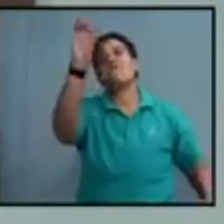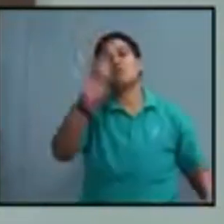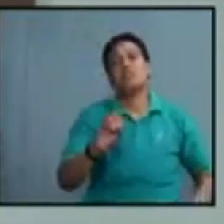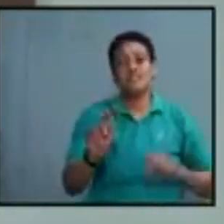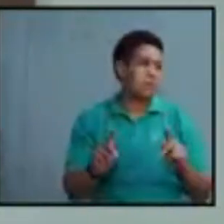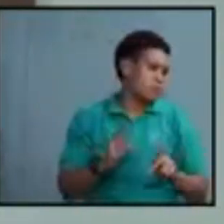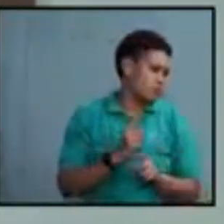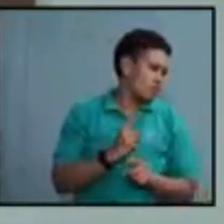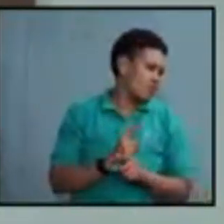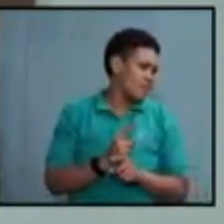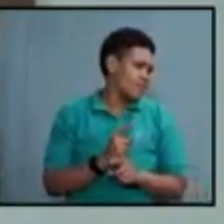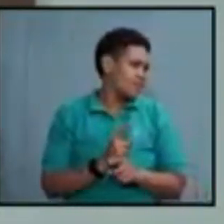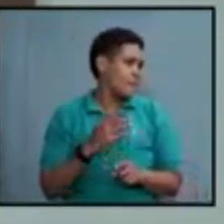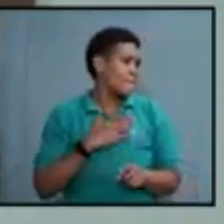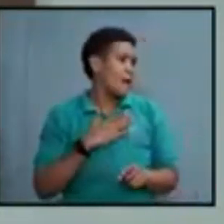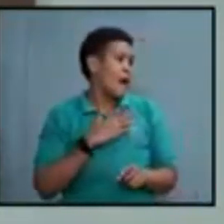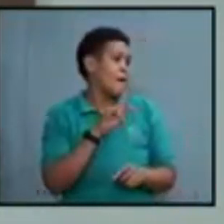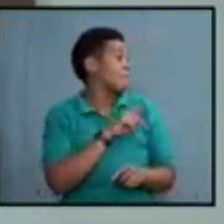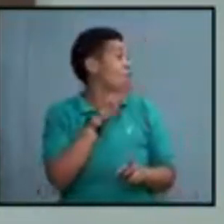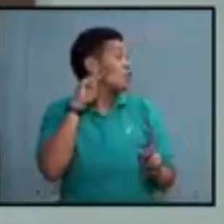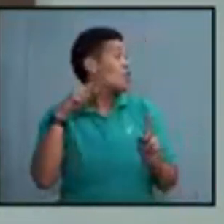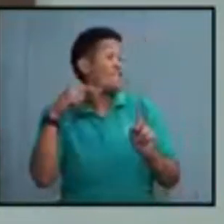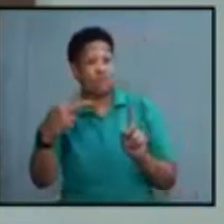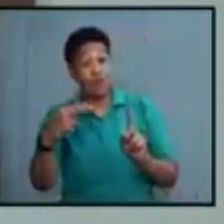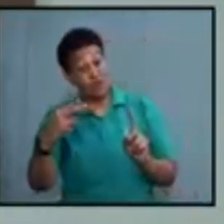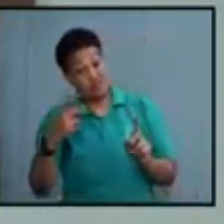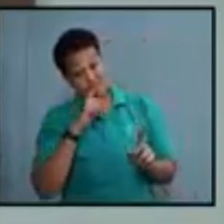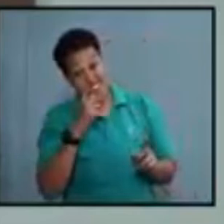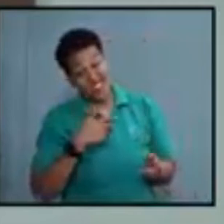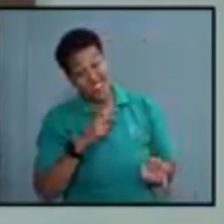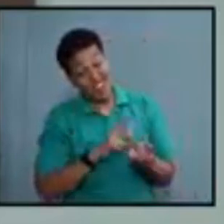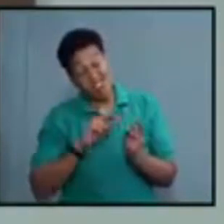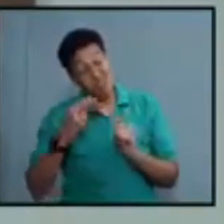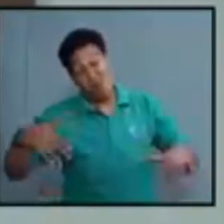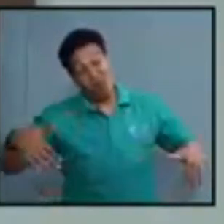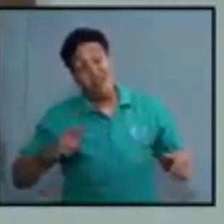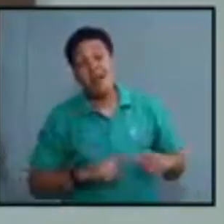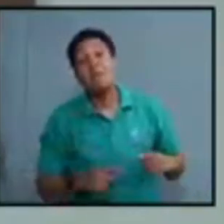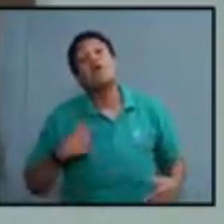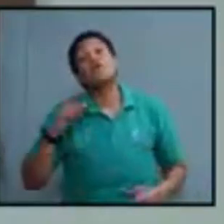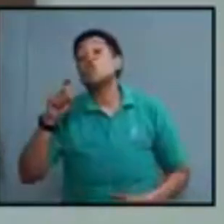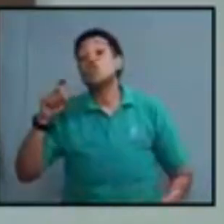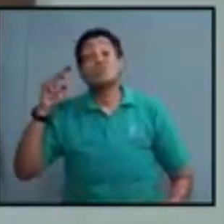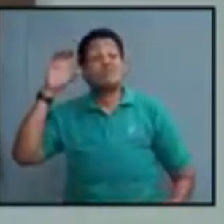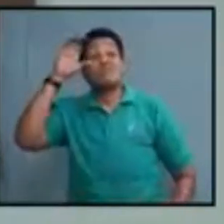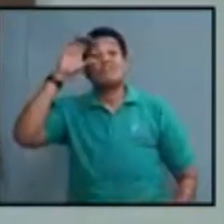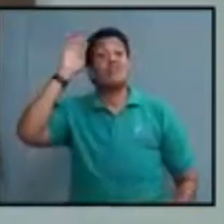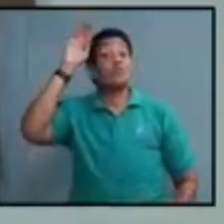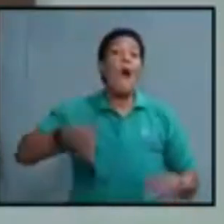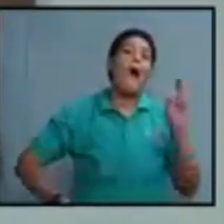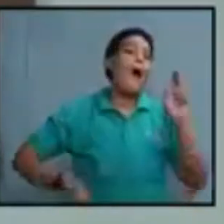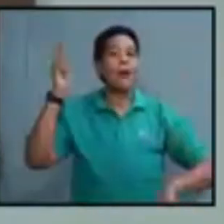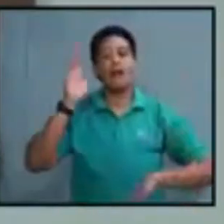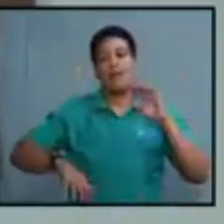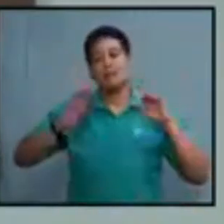Minister Tufton. My personal view, non-clinical view, is that we may very well have to seek to go even higher